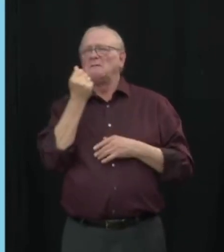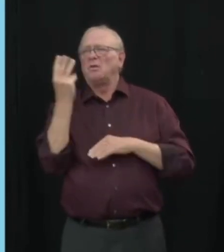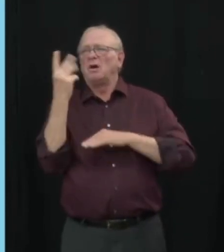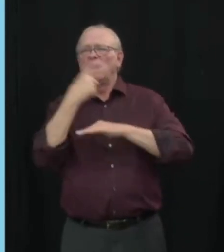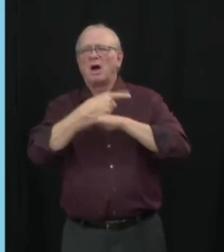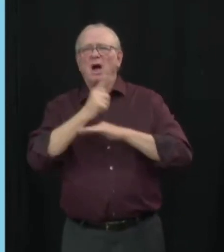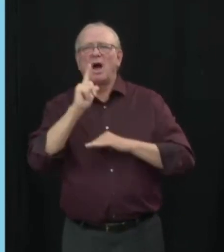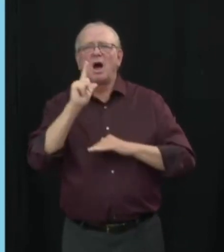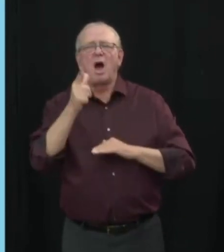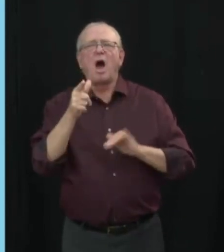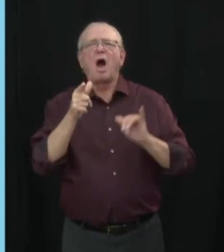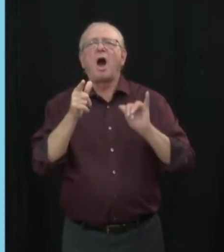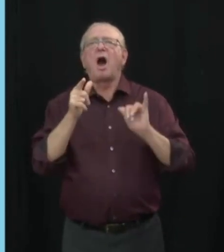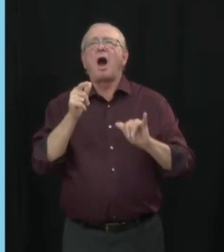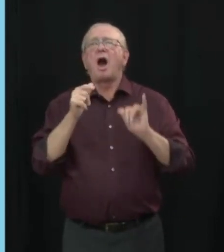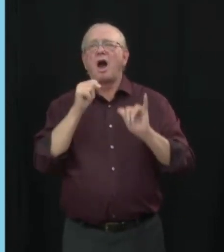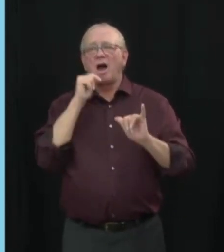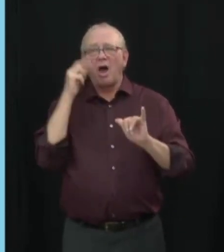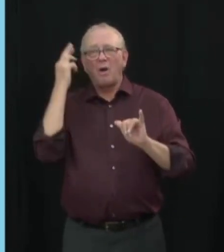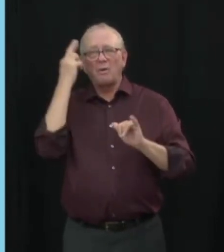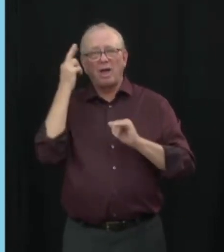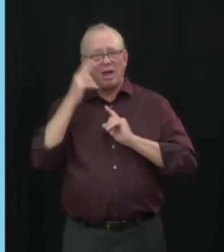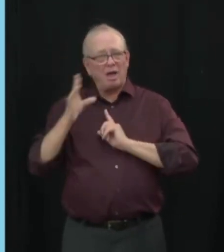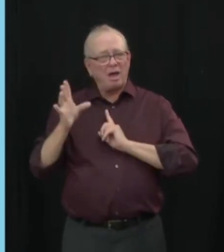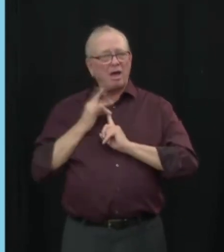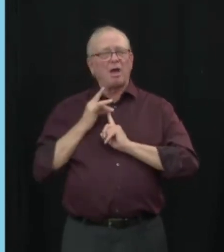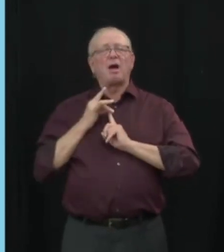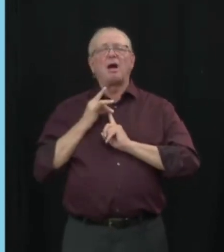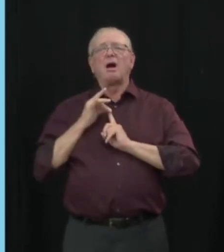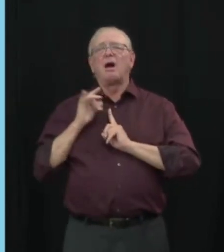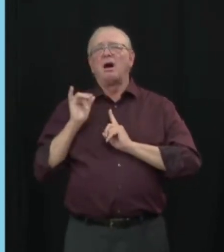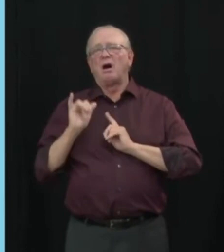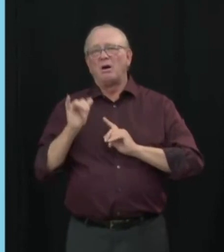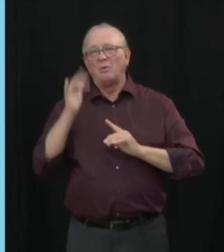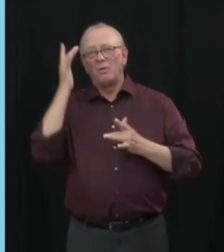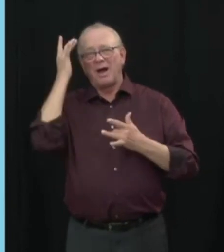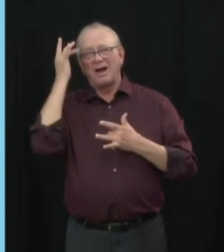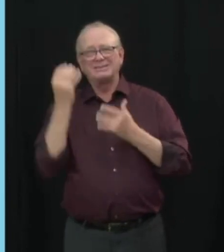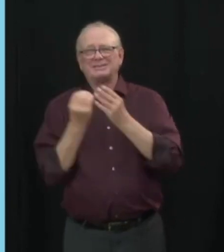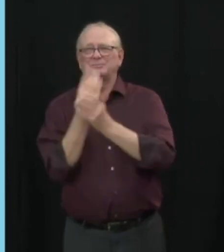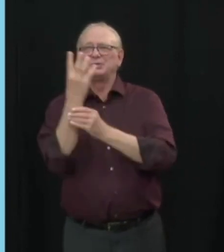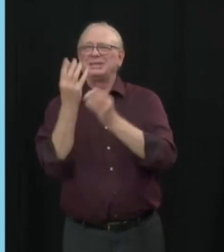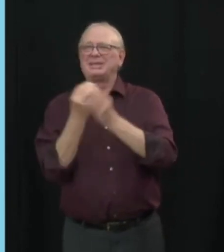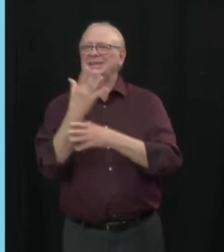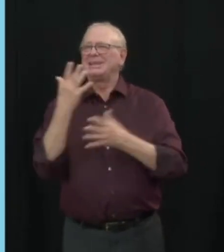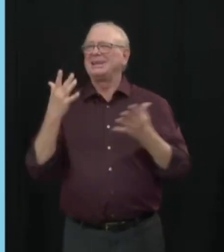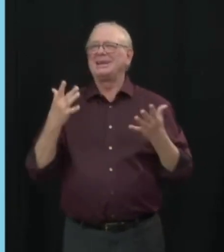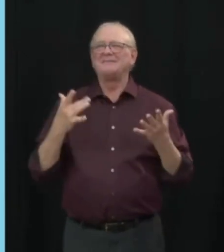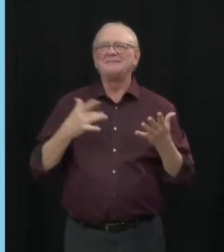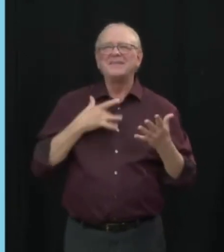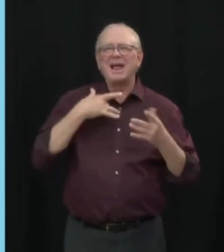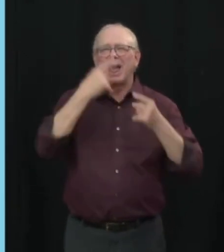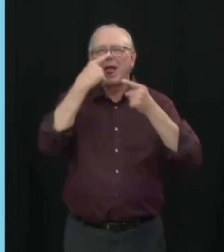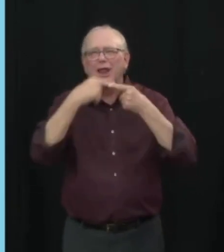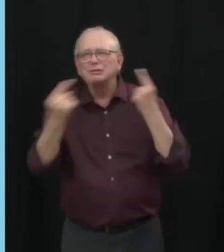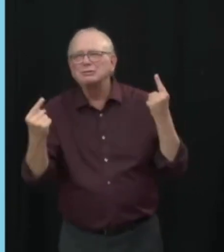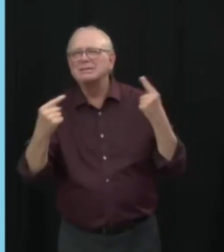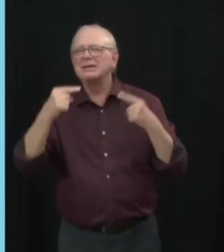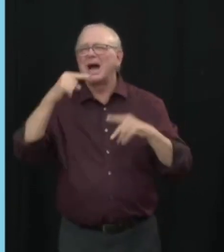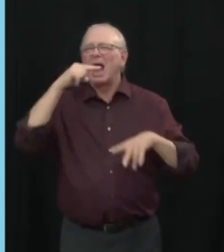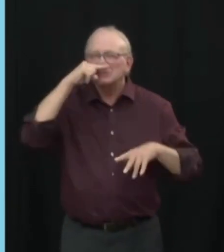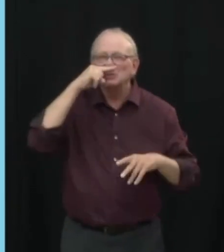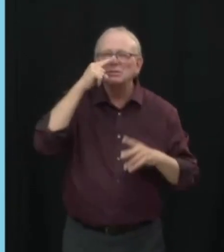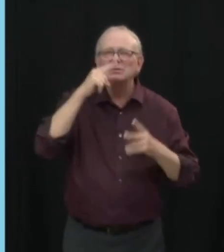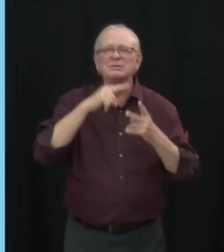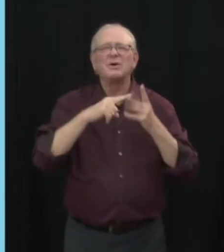season. Many may be tempted to shrug off these mild symptoms and continue to go about their daily business, to work, to